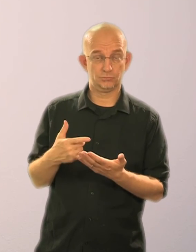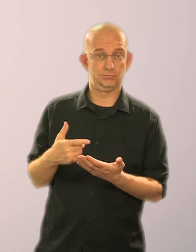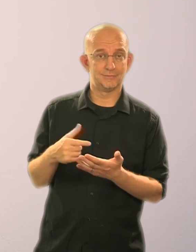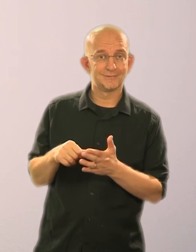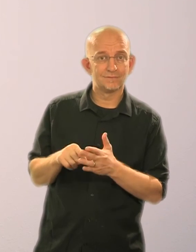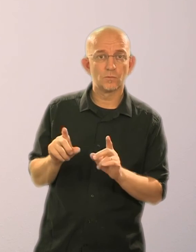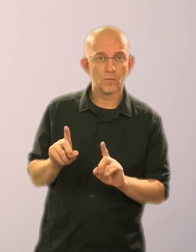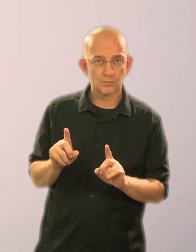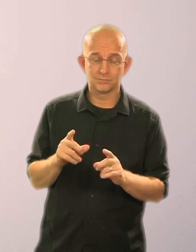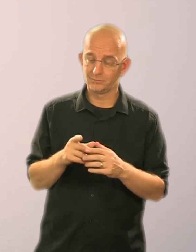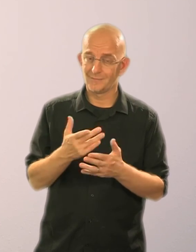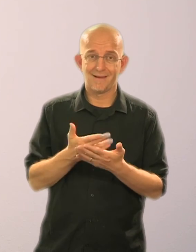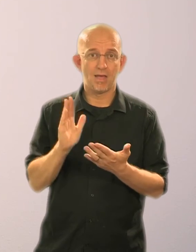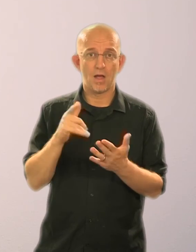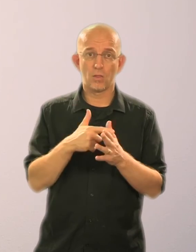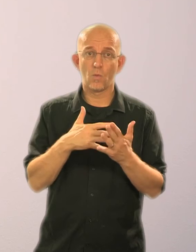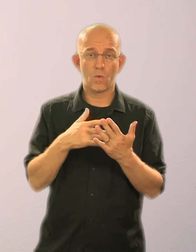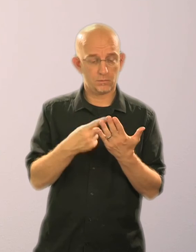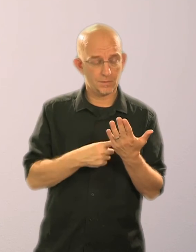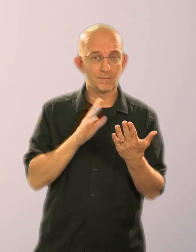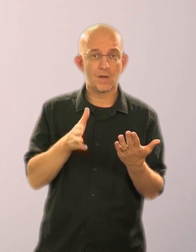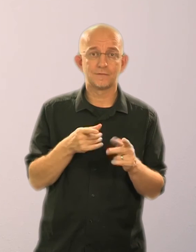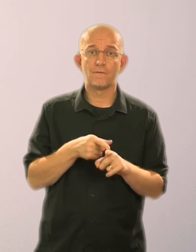and must be followed. 6.